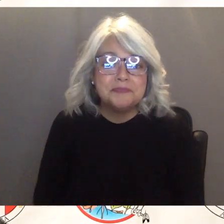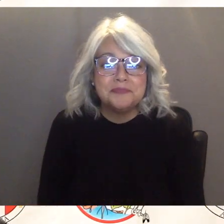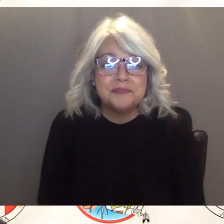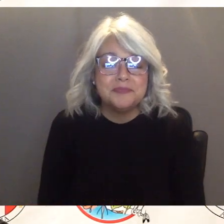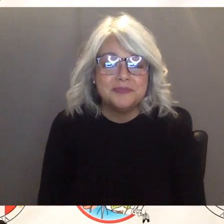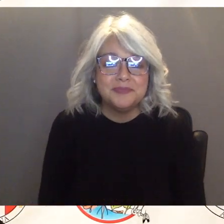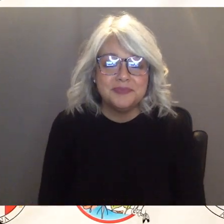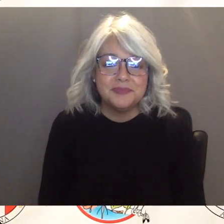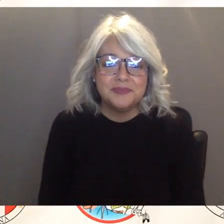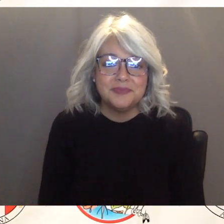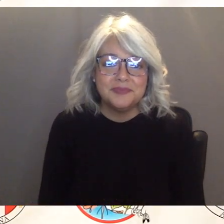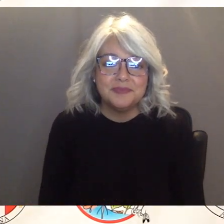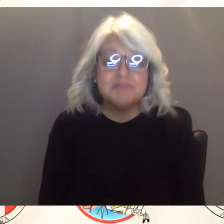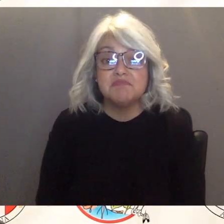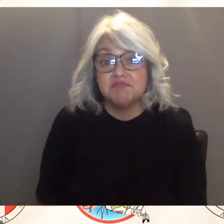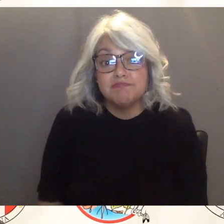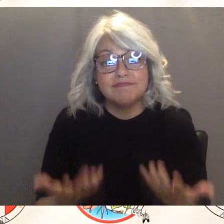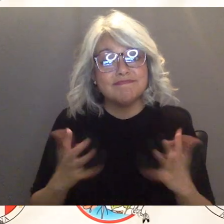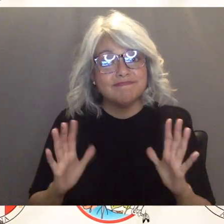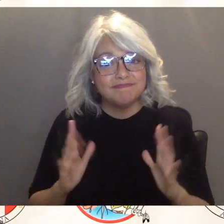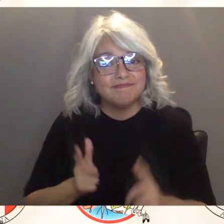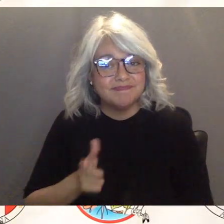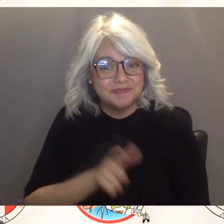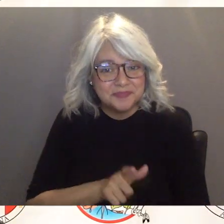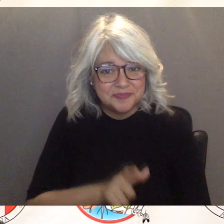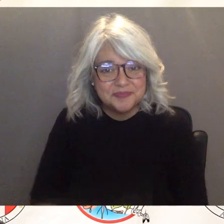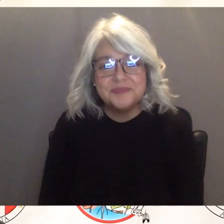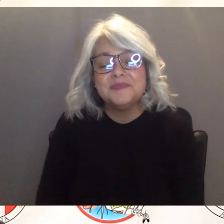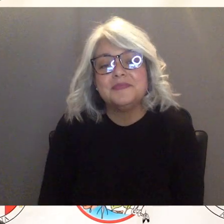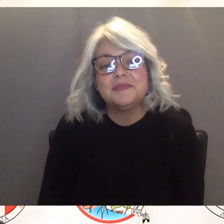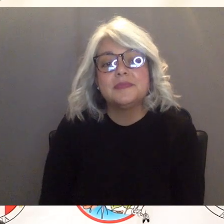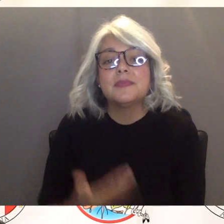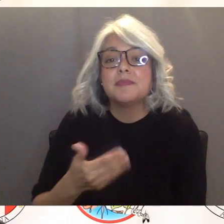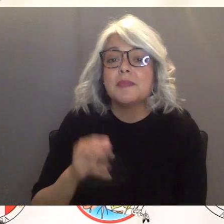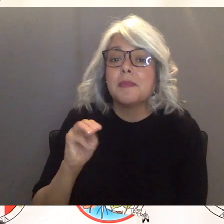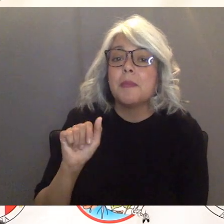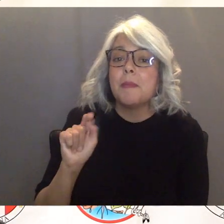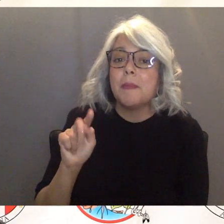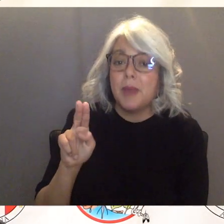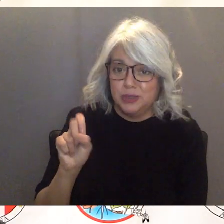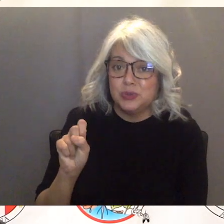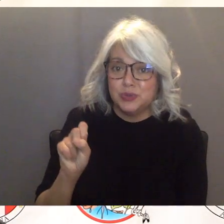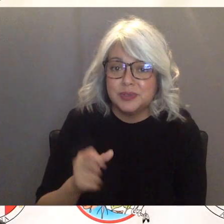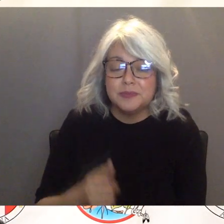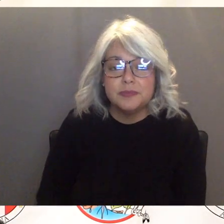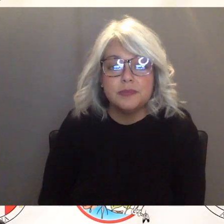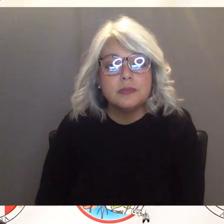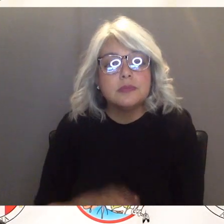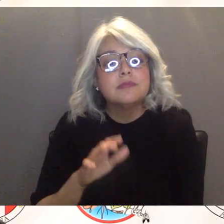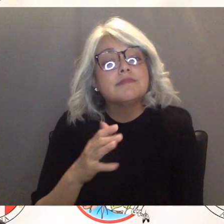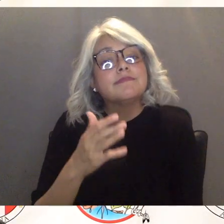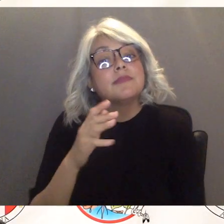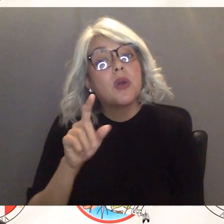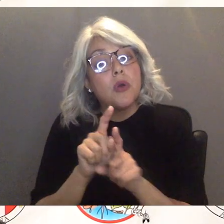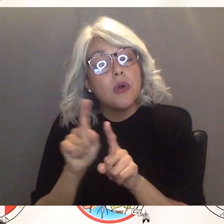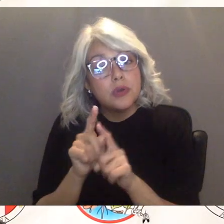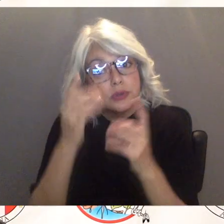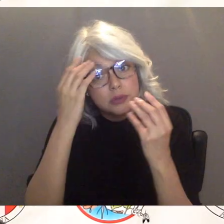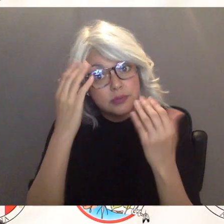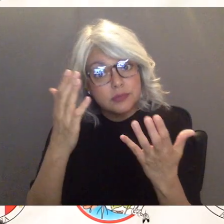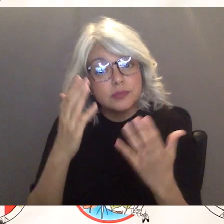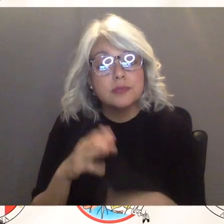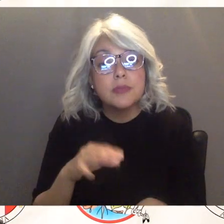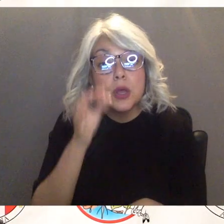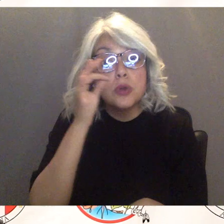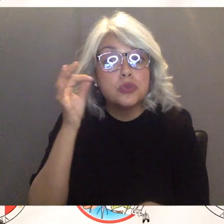thank you that's it thank you okay folks i'd also like to let you know that um the tribal council has